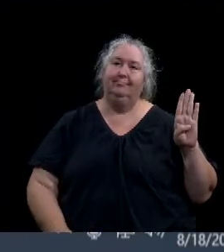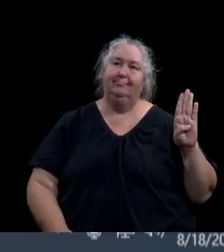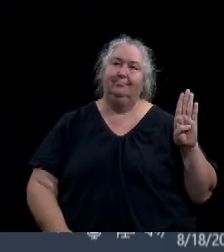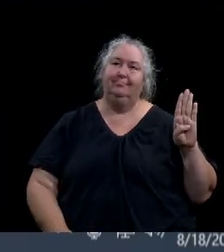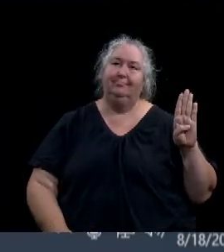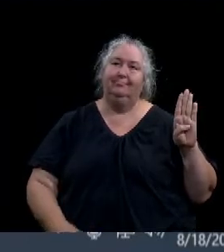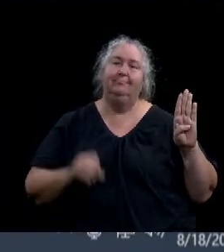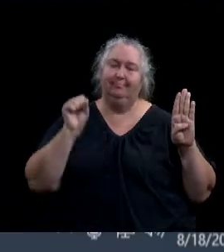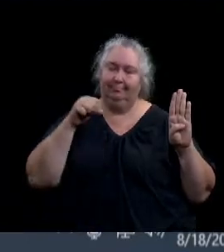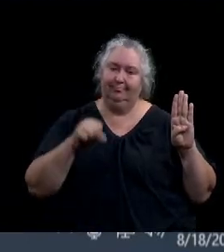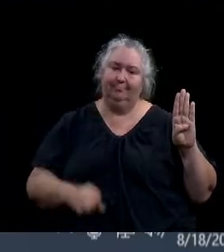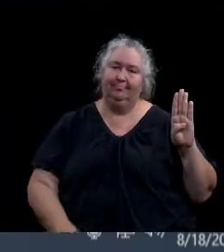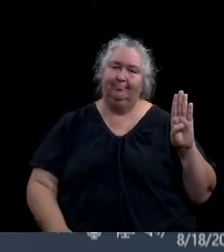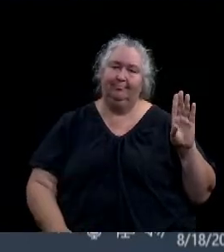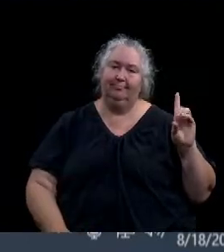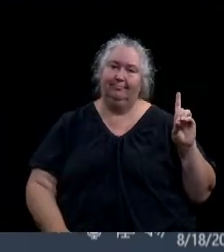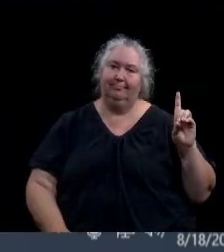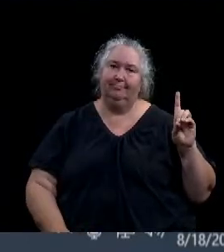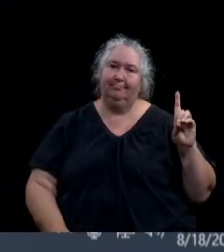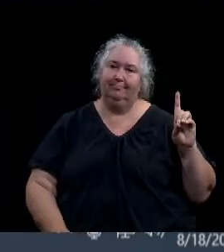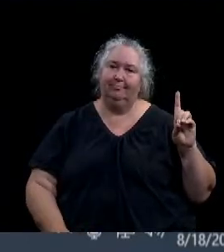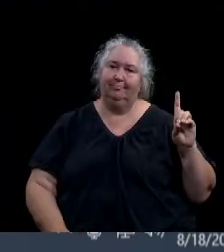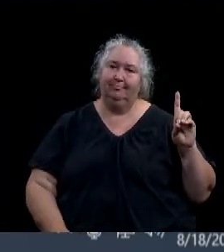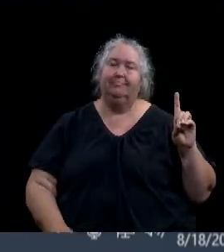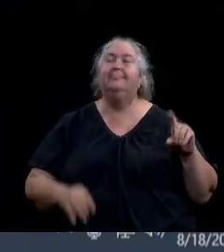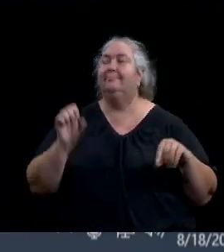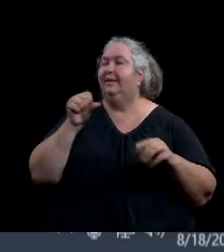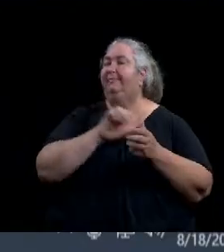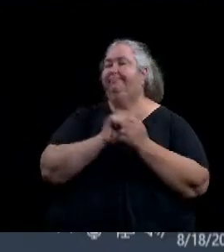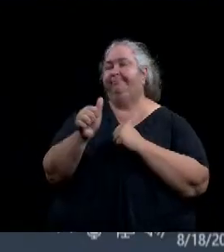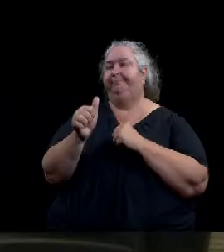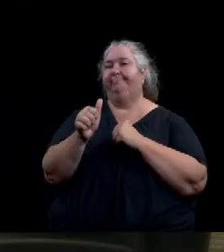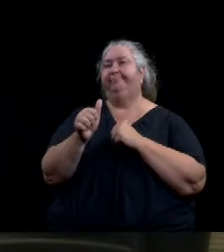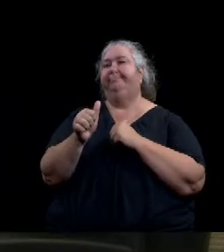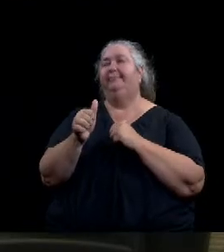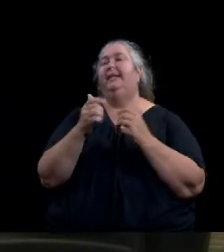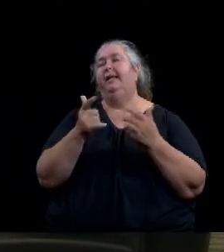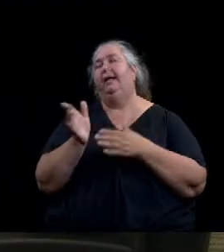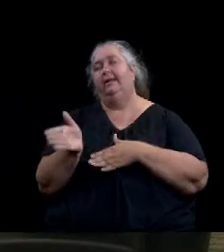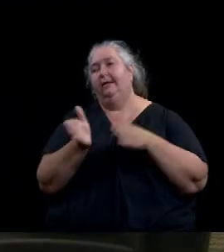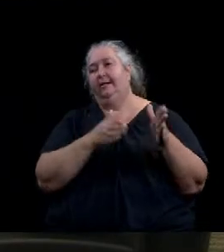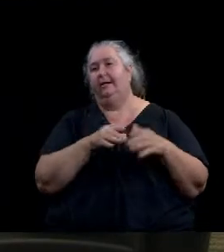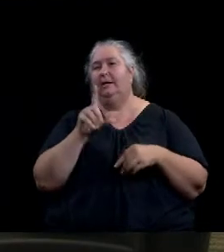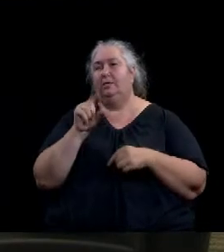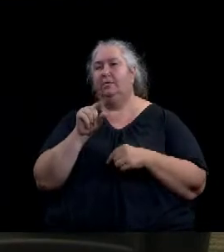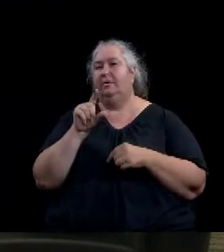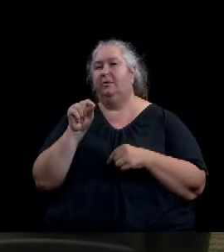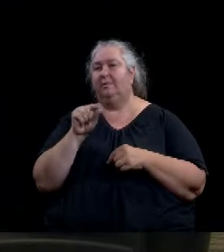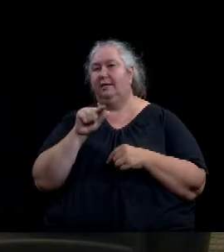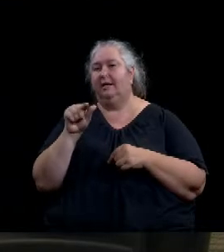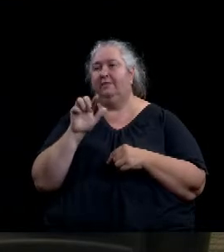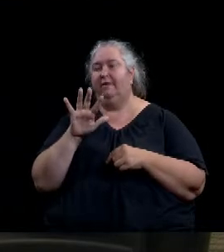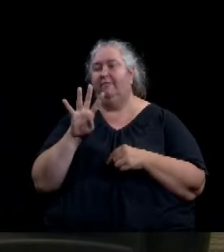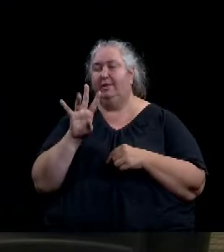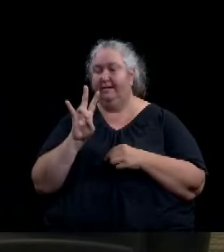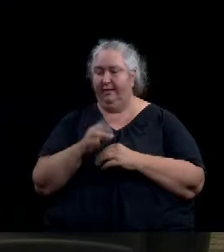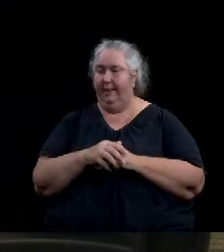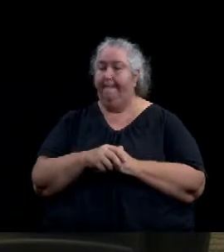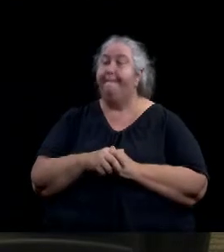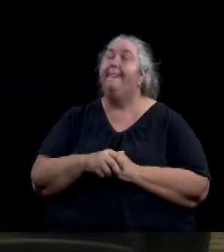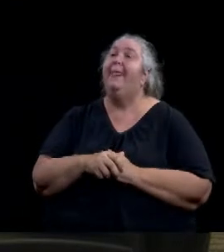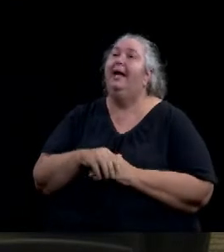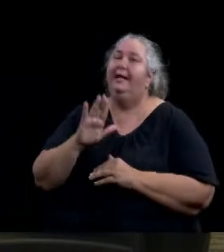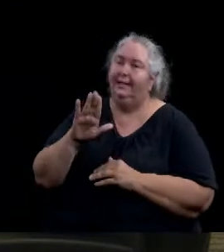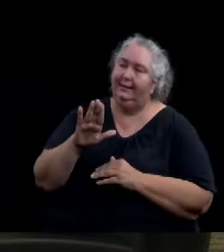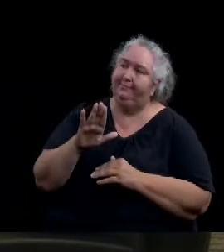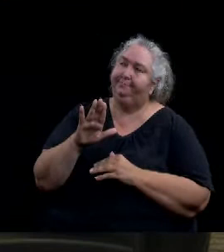Yes, that motion carries. We'll go to public hearing 2020-547. Honorable Mayor, members of the council, this is a public hearing to consider an ordinance of the